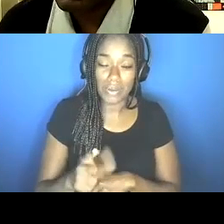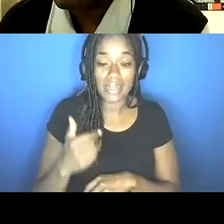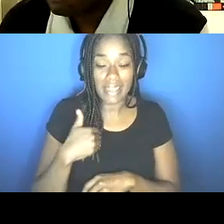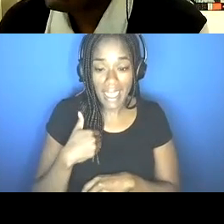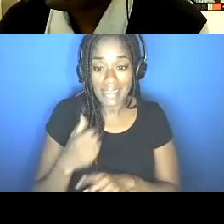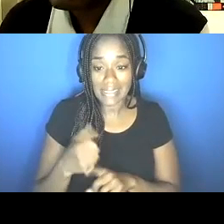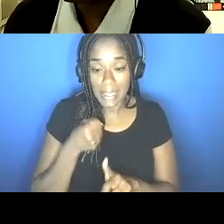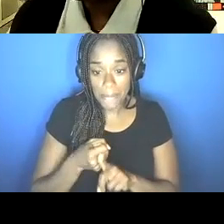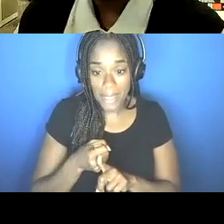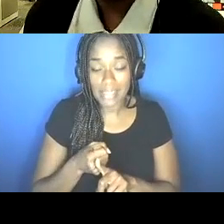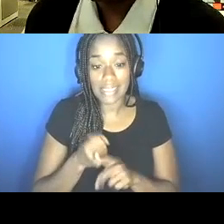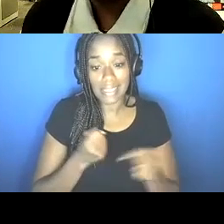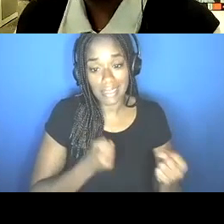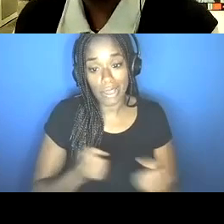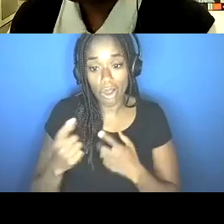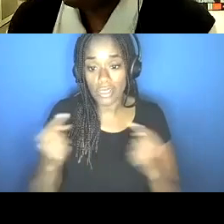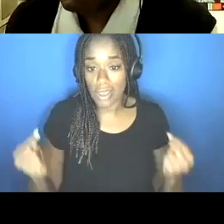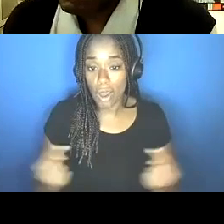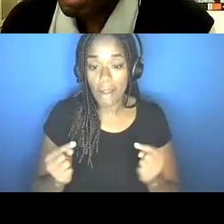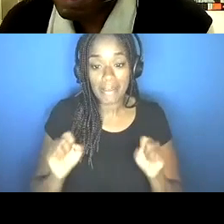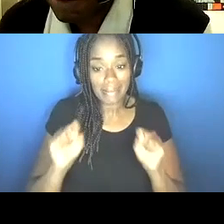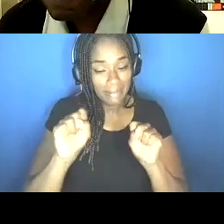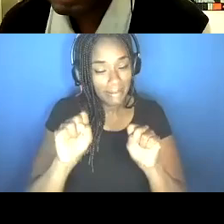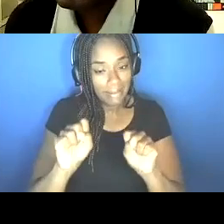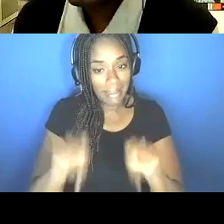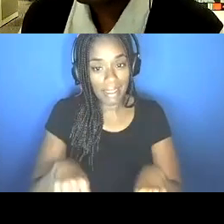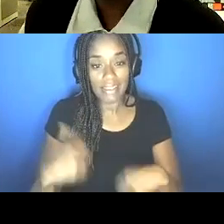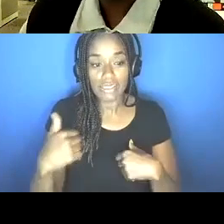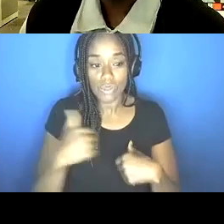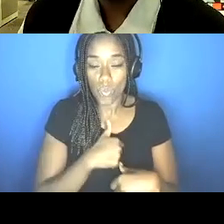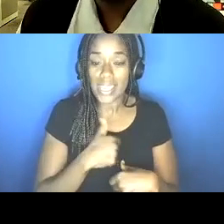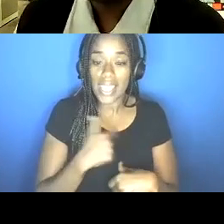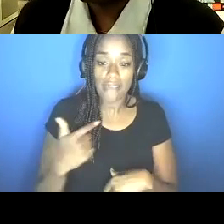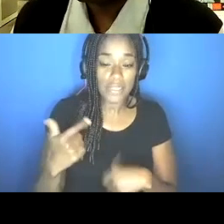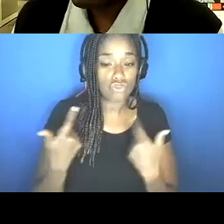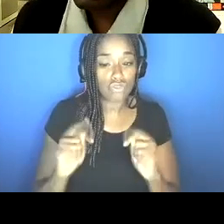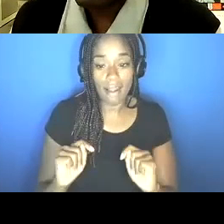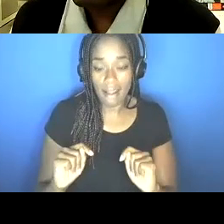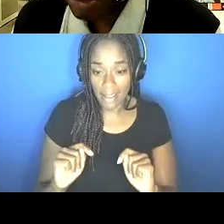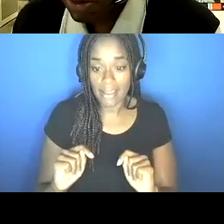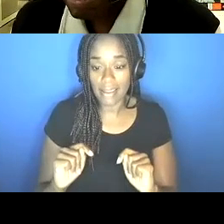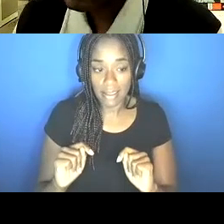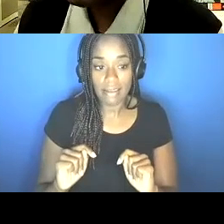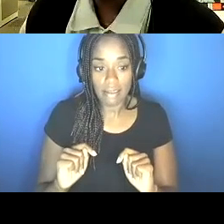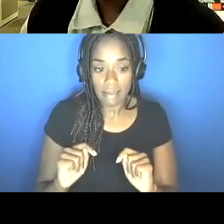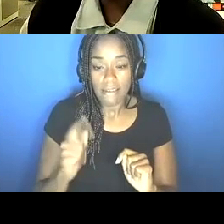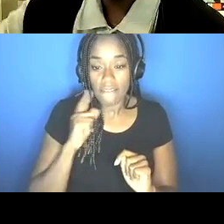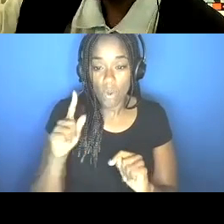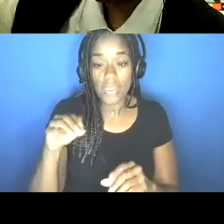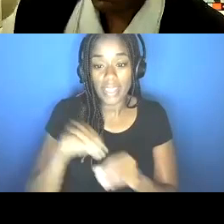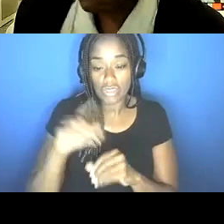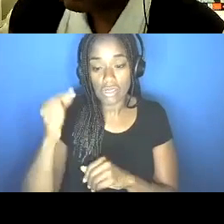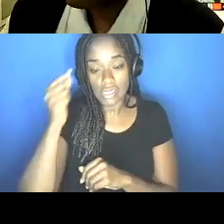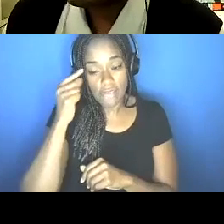cause harm to folks. So we definitely, we went, we, we have been calling as an agency for the, for the intergovernmental agencies,